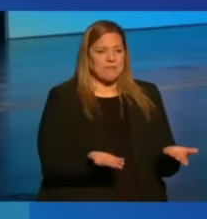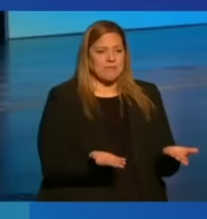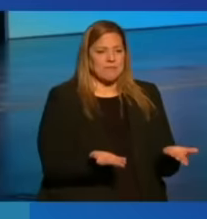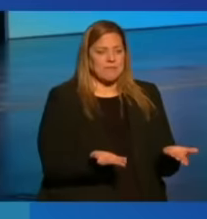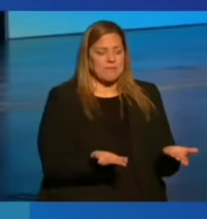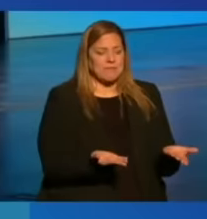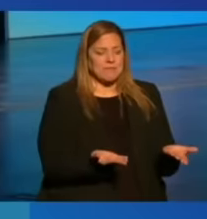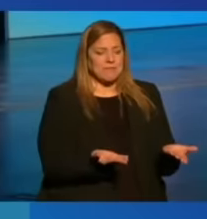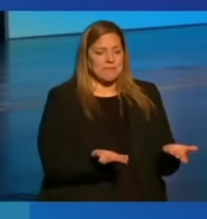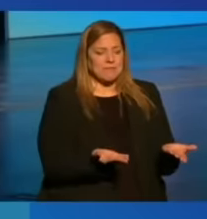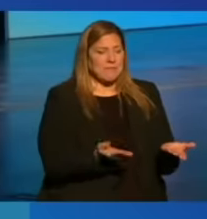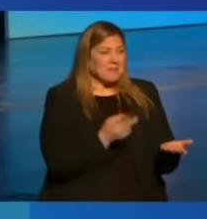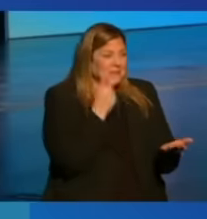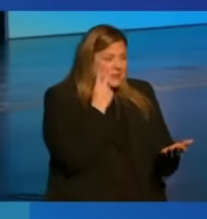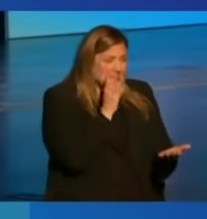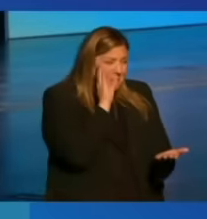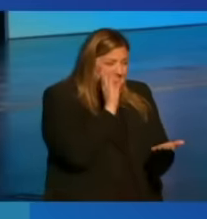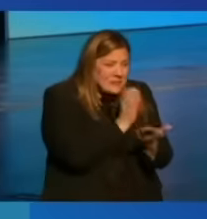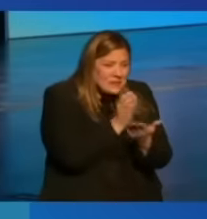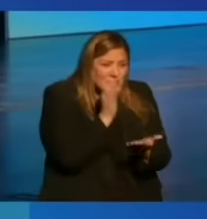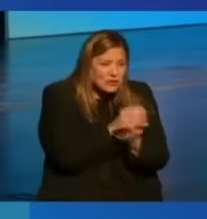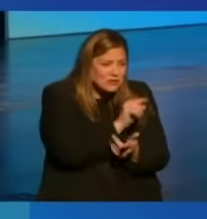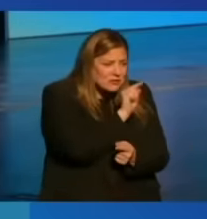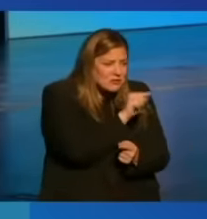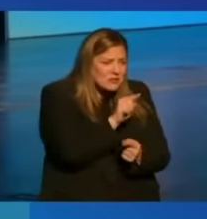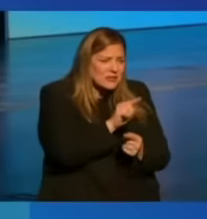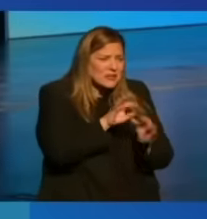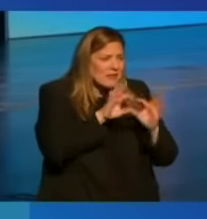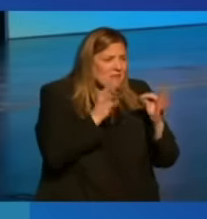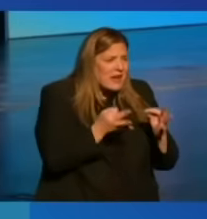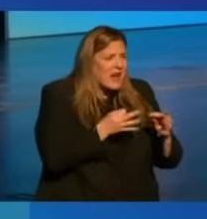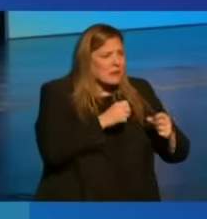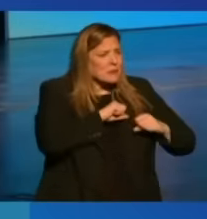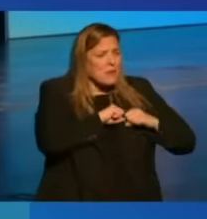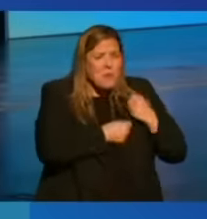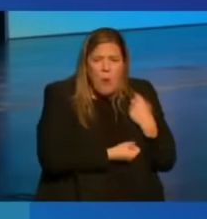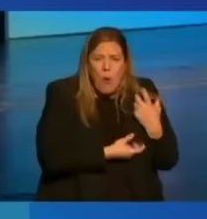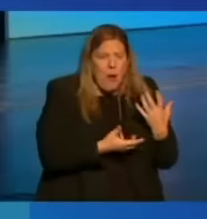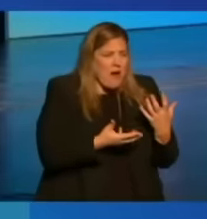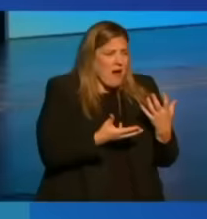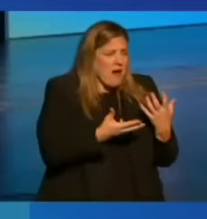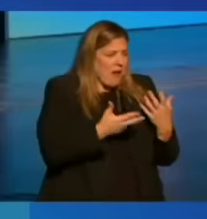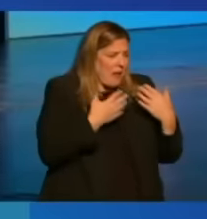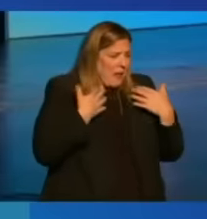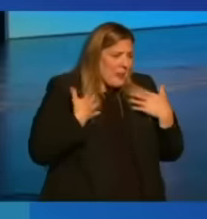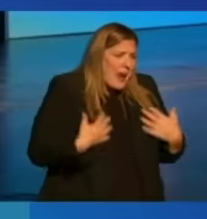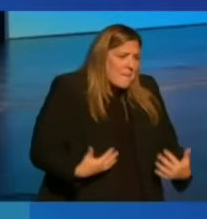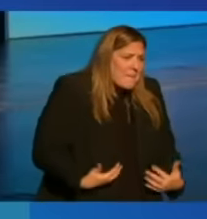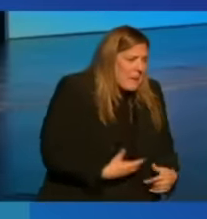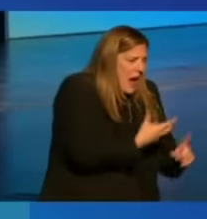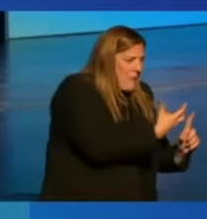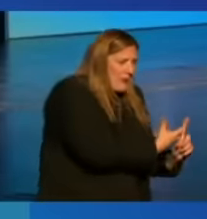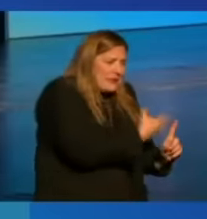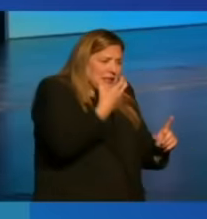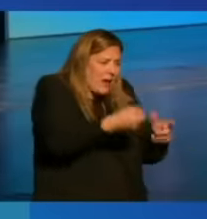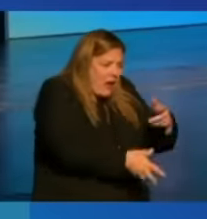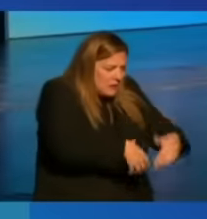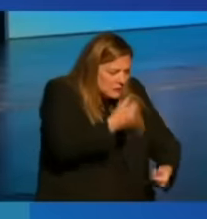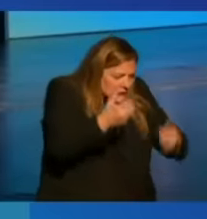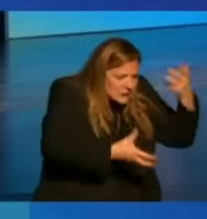The images of families mourning, of bodies being pulled from rubble